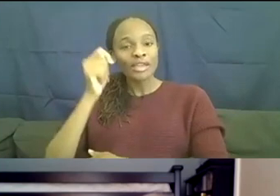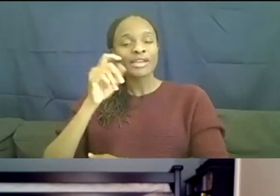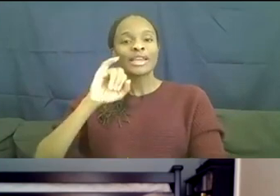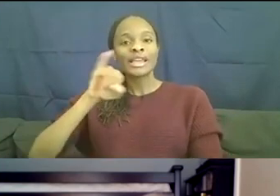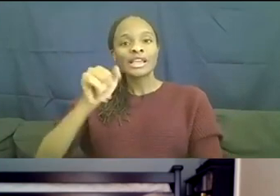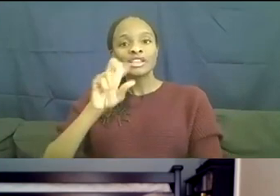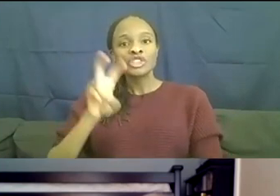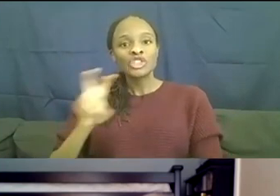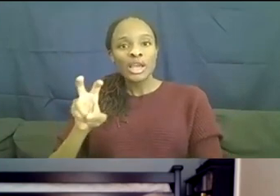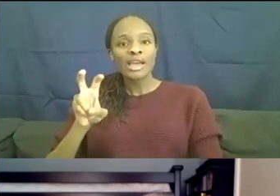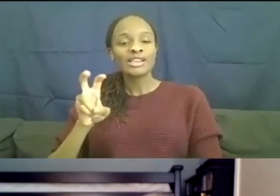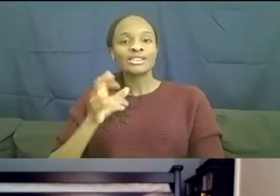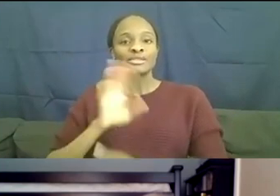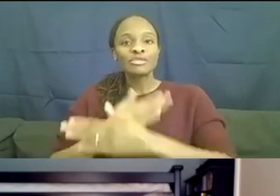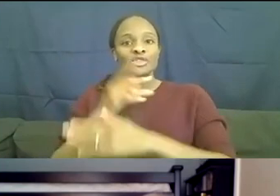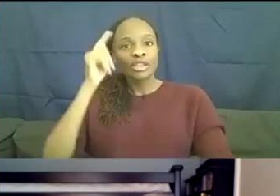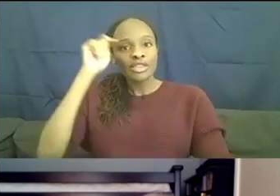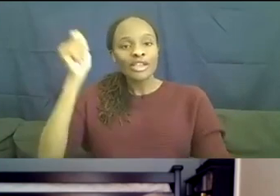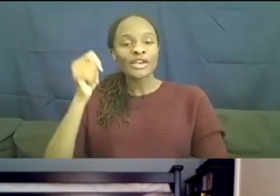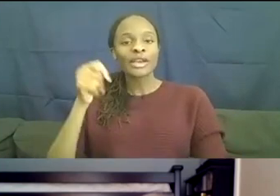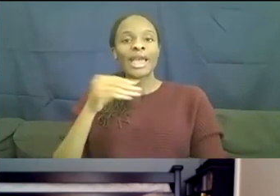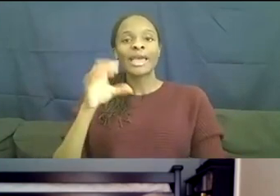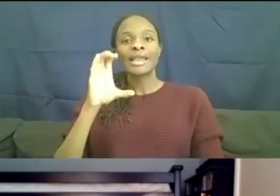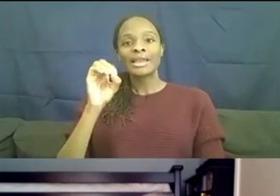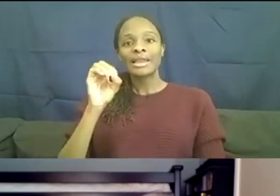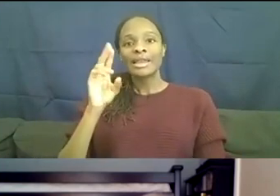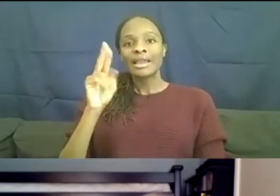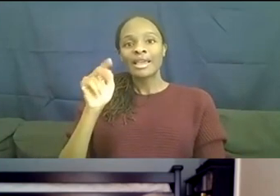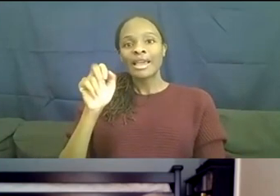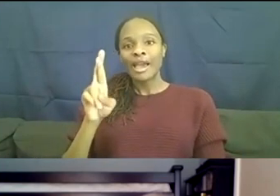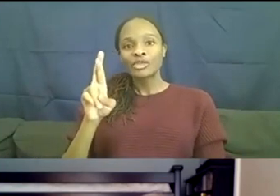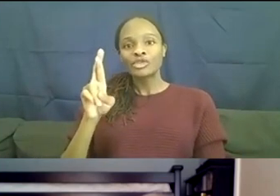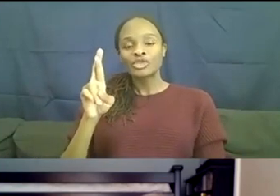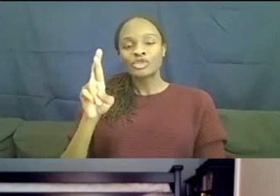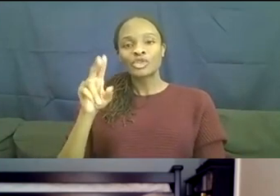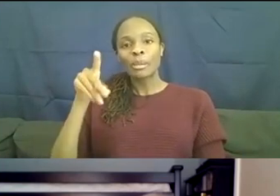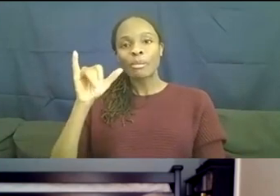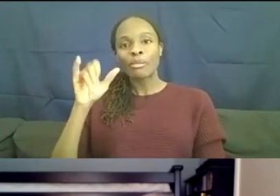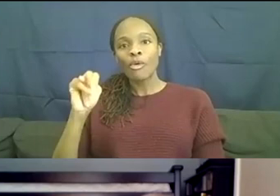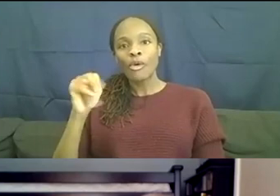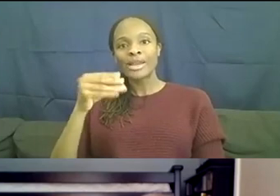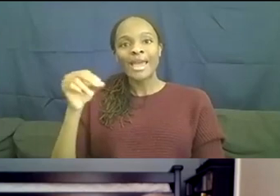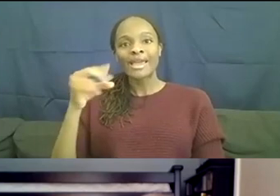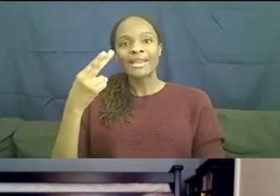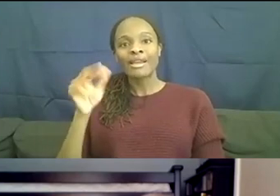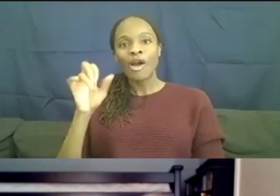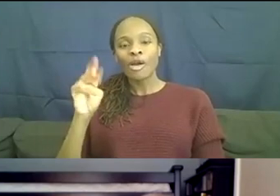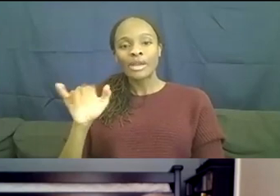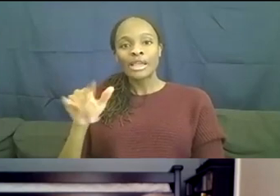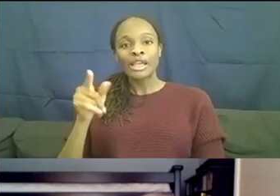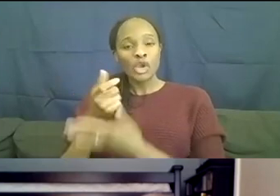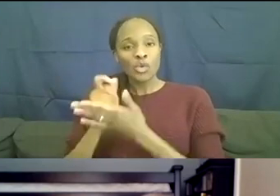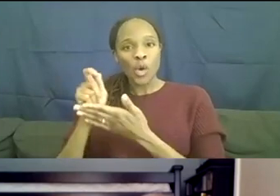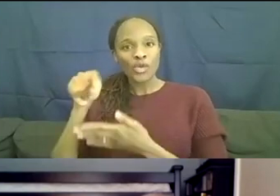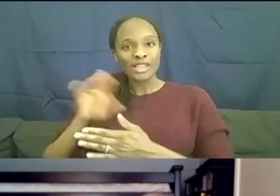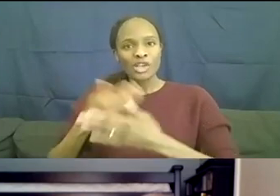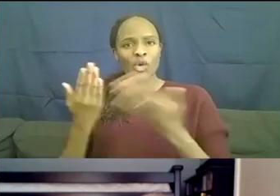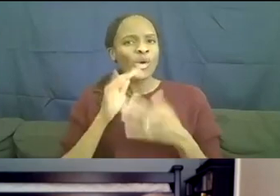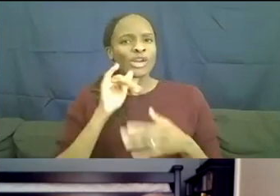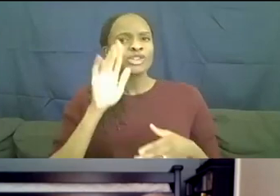He's taken counterpoint and harmony. And so this is a piece that he wrote and it's called what? What is your piece called?